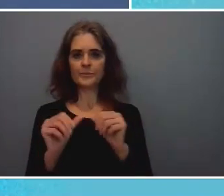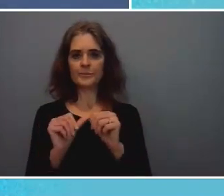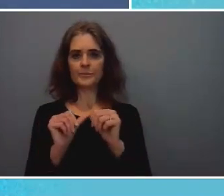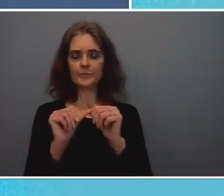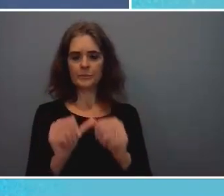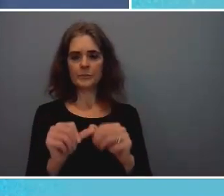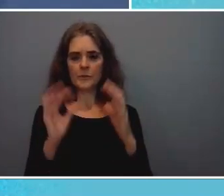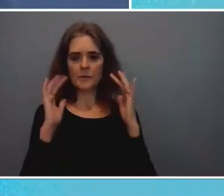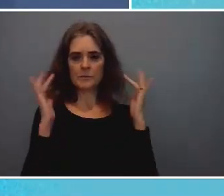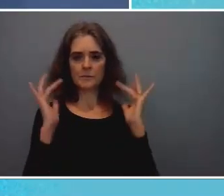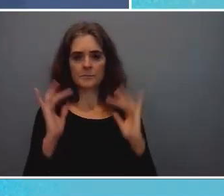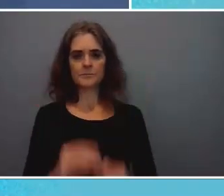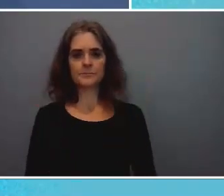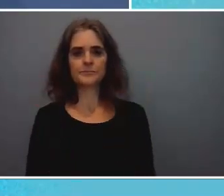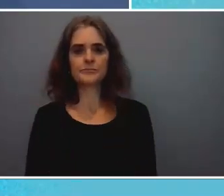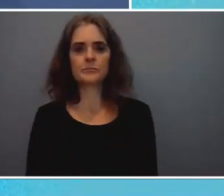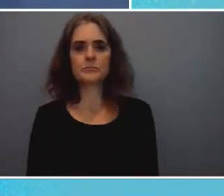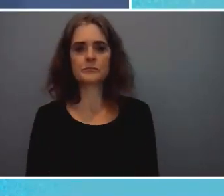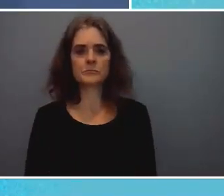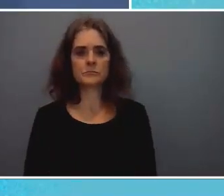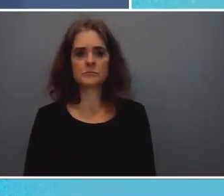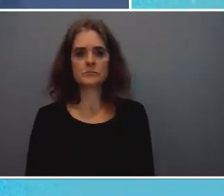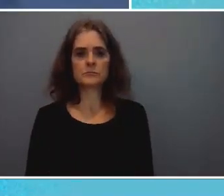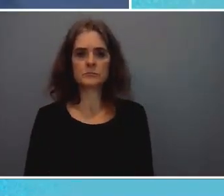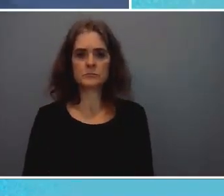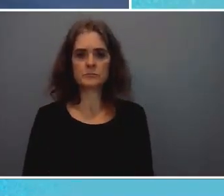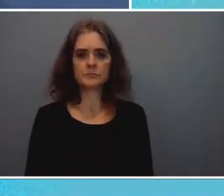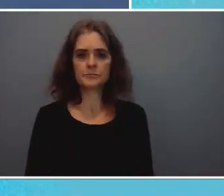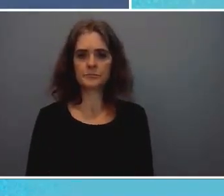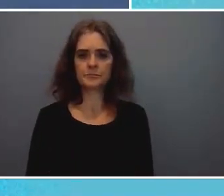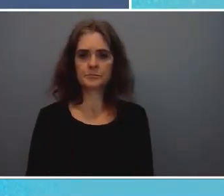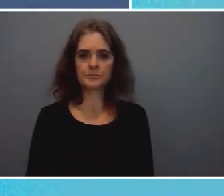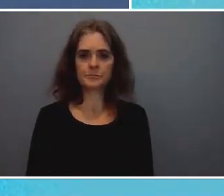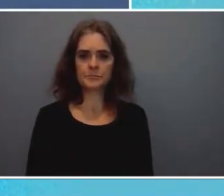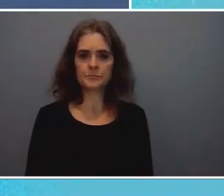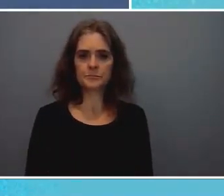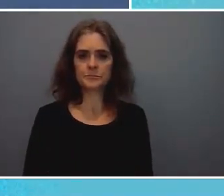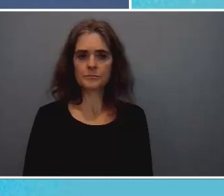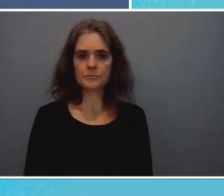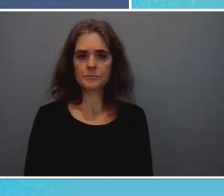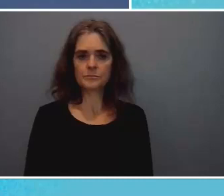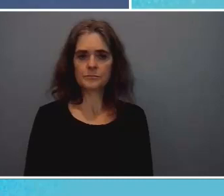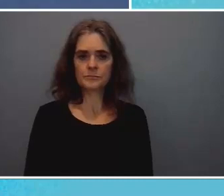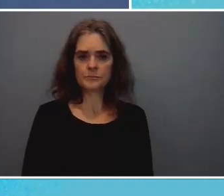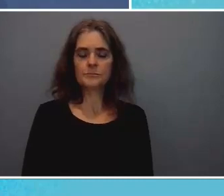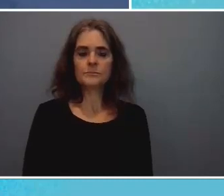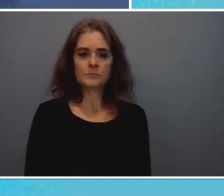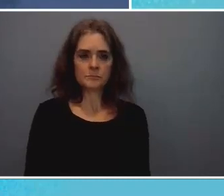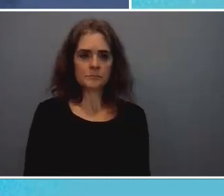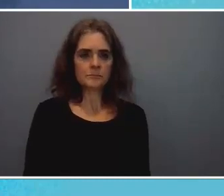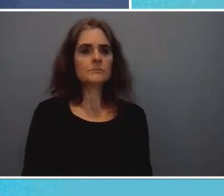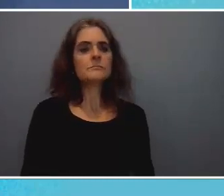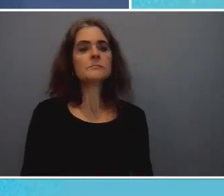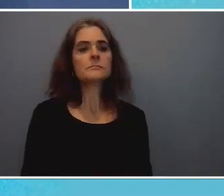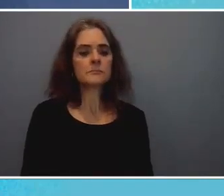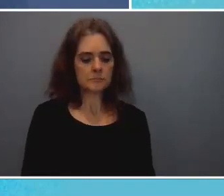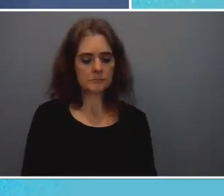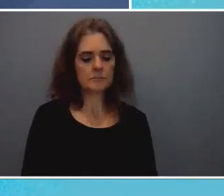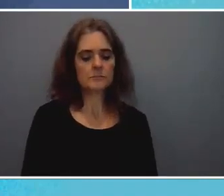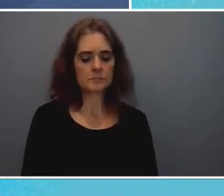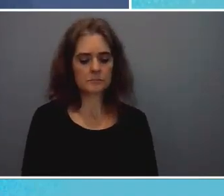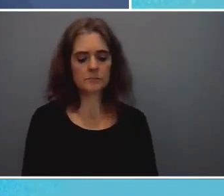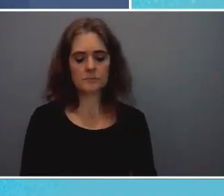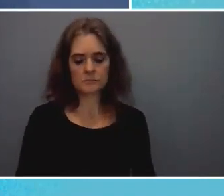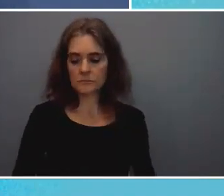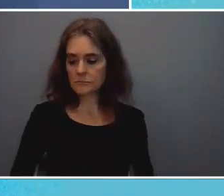work or care about and so the the idea of this panel is to bring three really